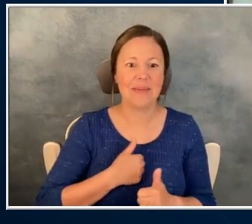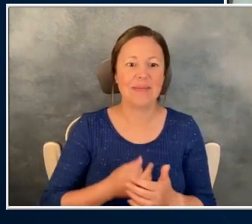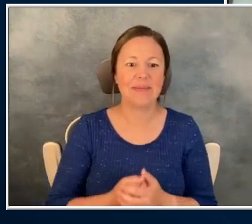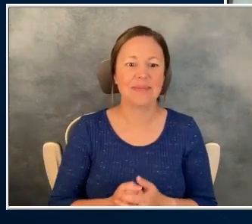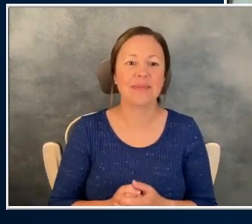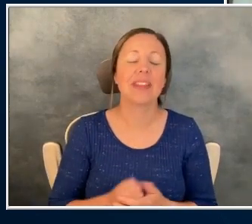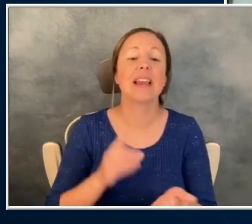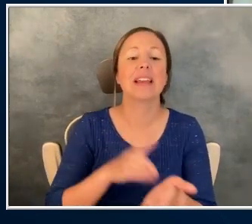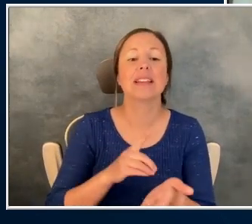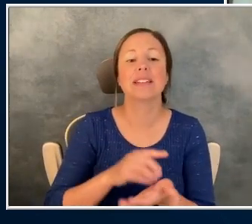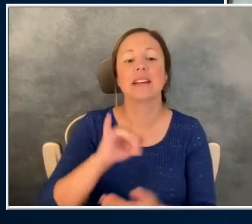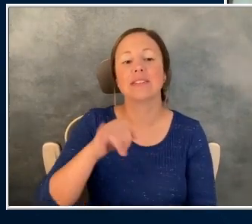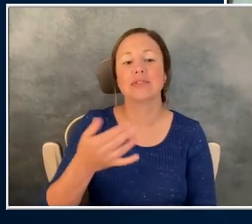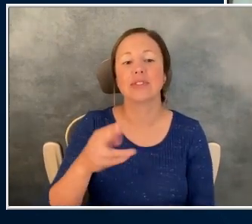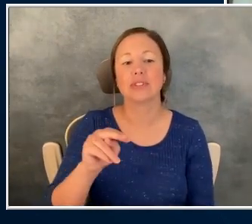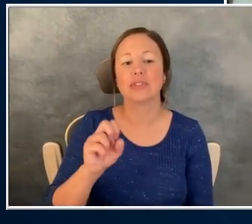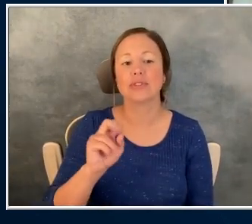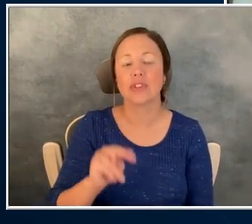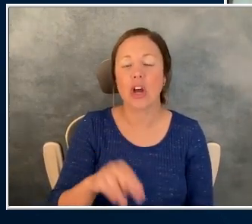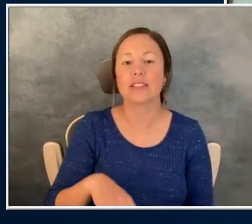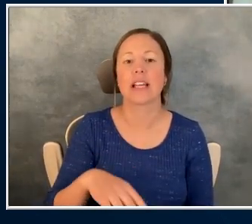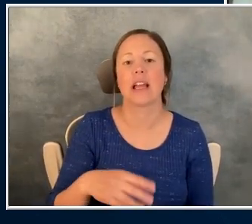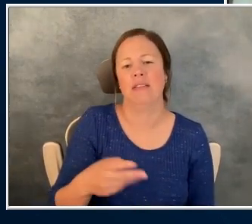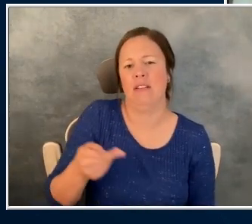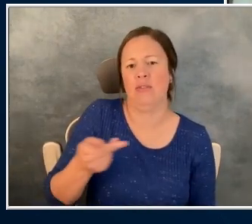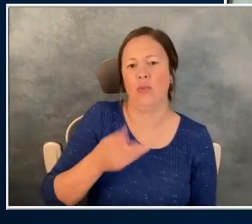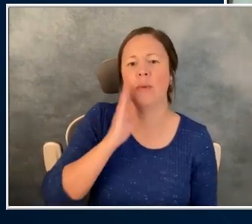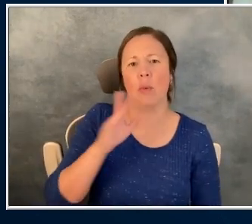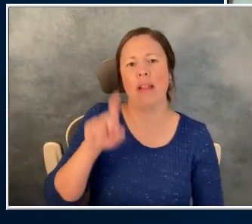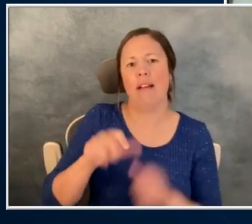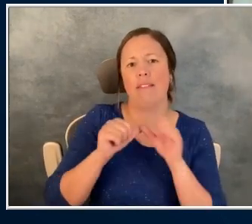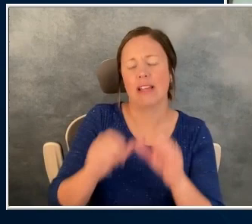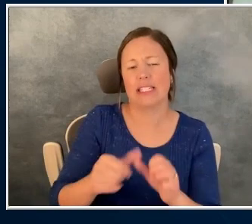Dr. Johnson, will Kyle and Lindsay need to take these pills forever?